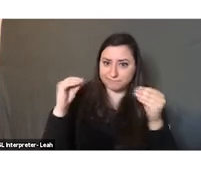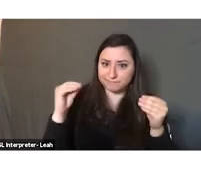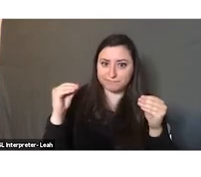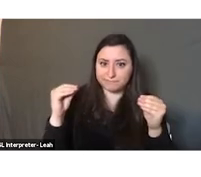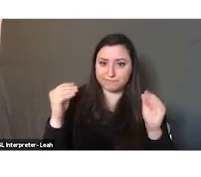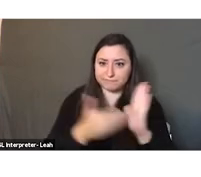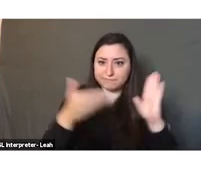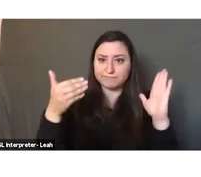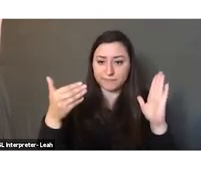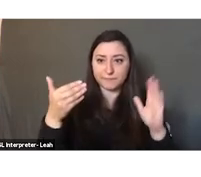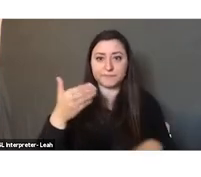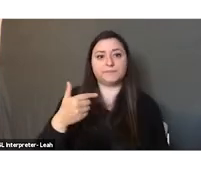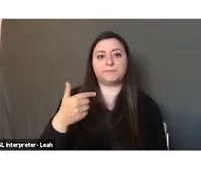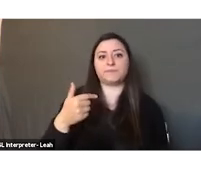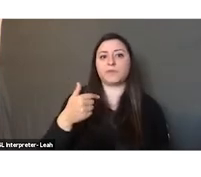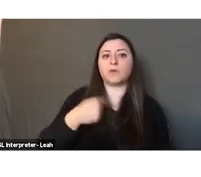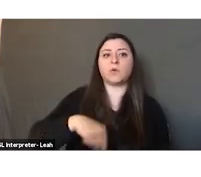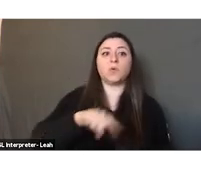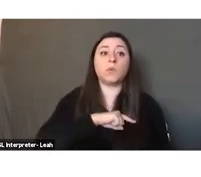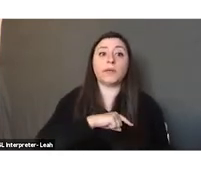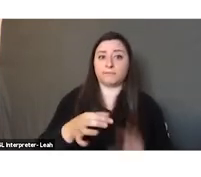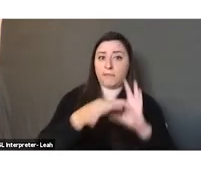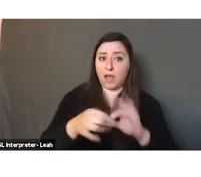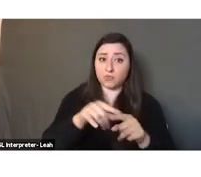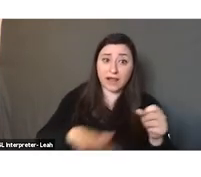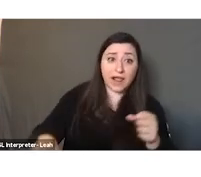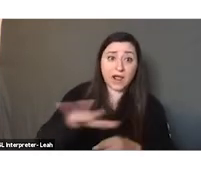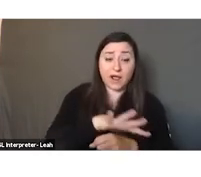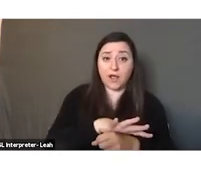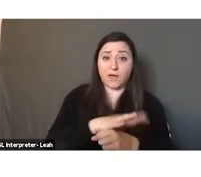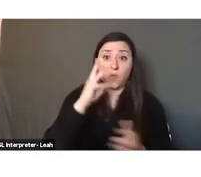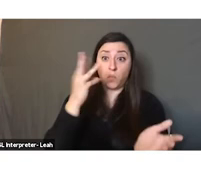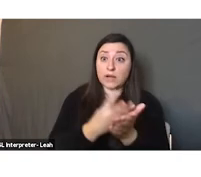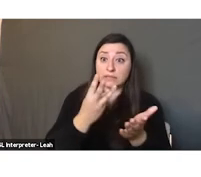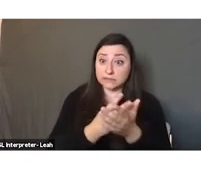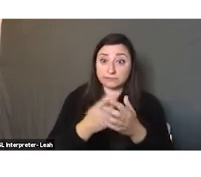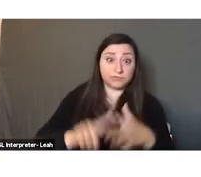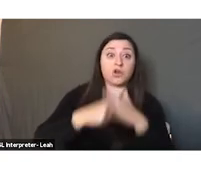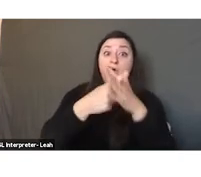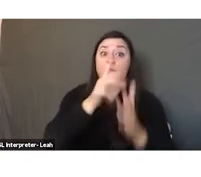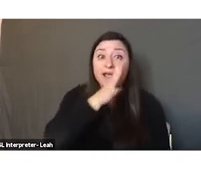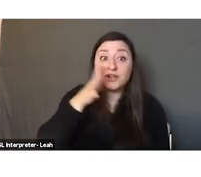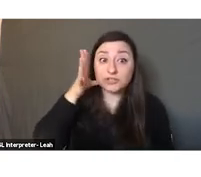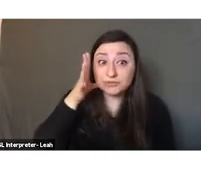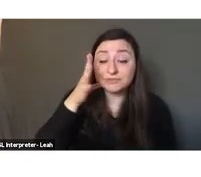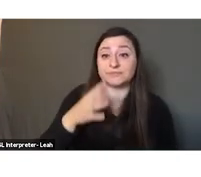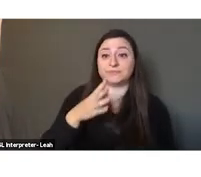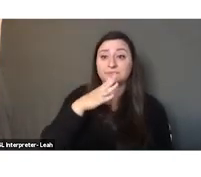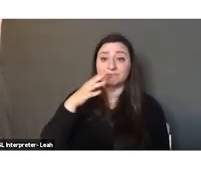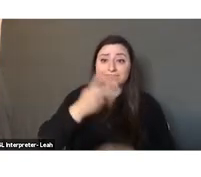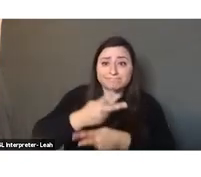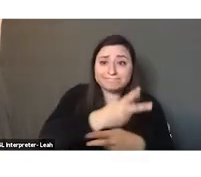We belong to an area that witnessed the birth of agriculture and pastoralism and the domestication of